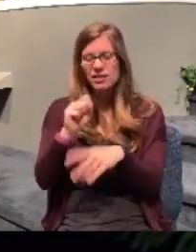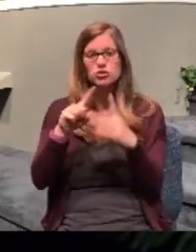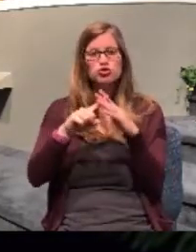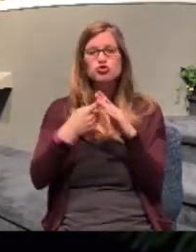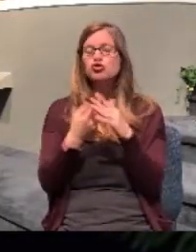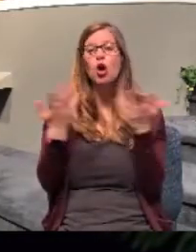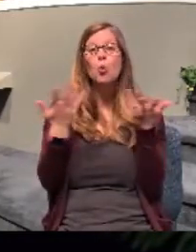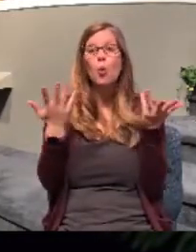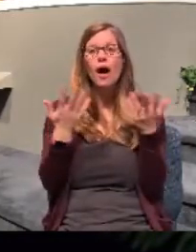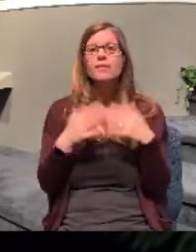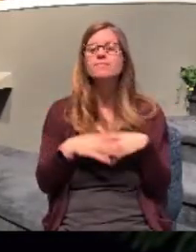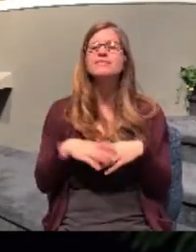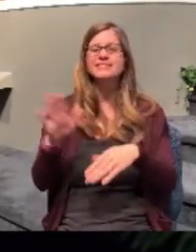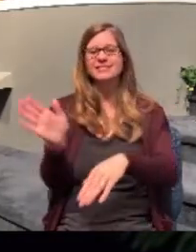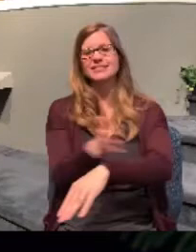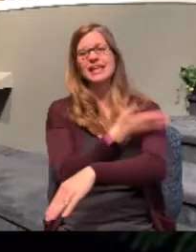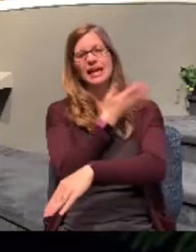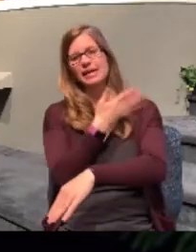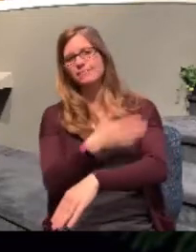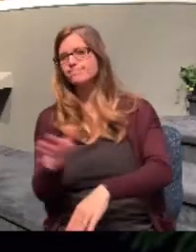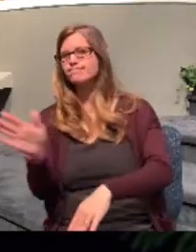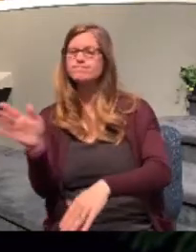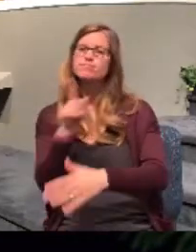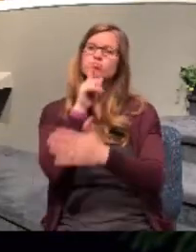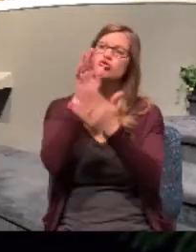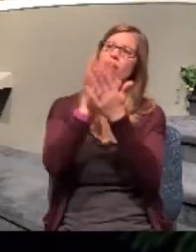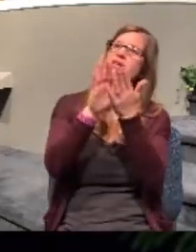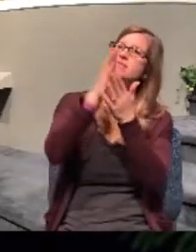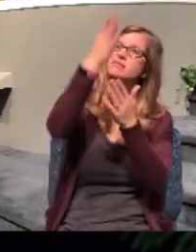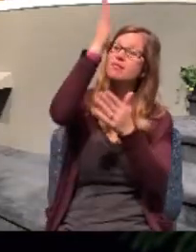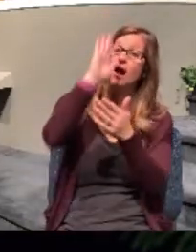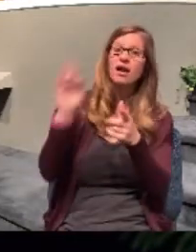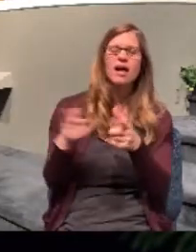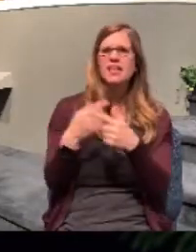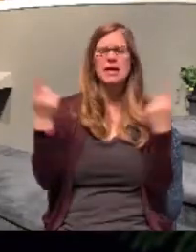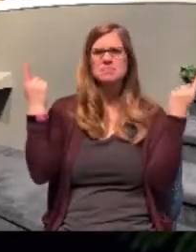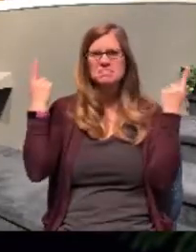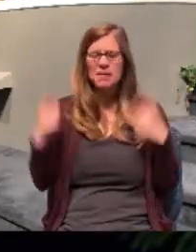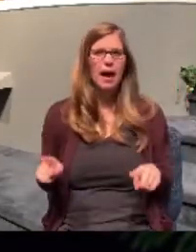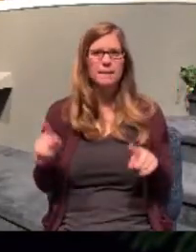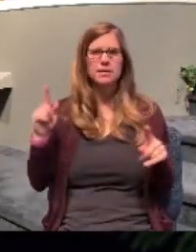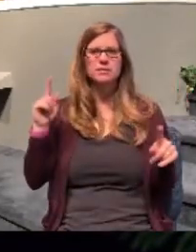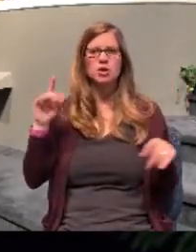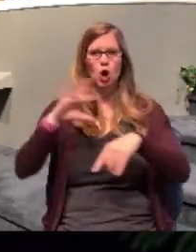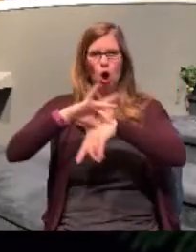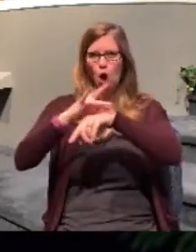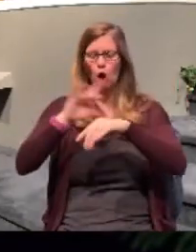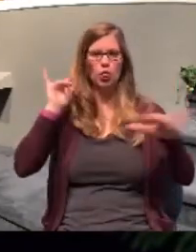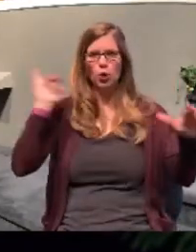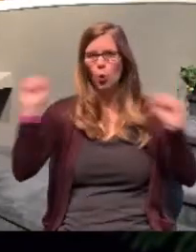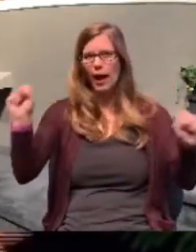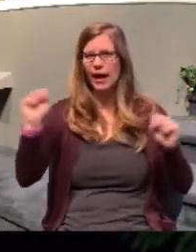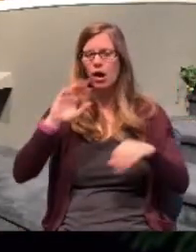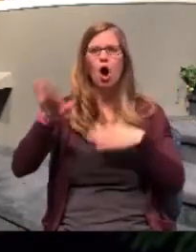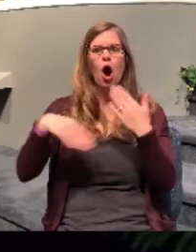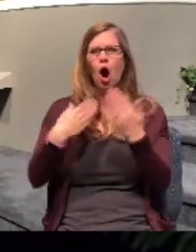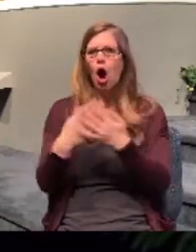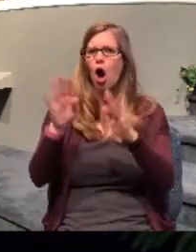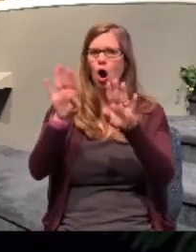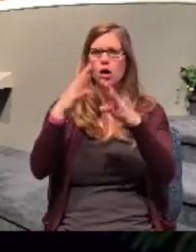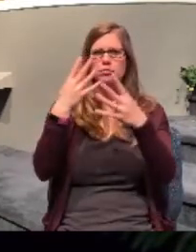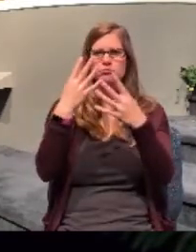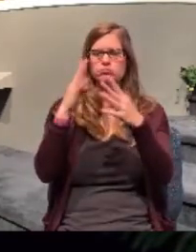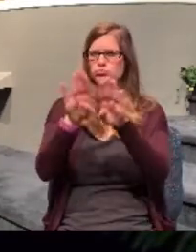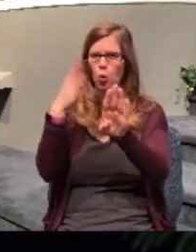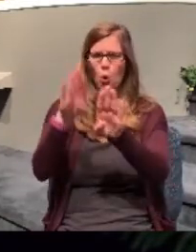praises to God. And then suddenly there's an earthquake and all the prison doors swing open.